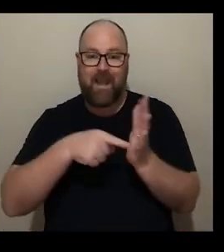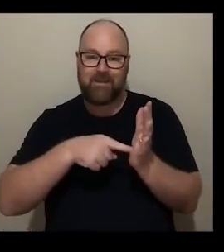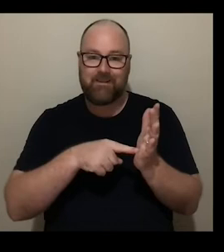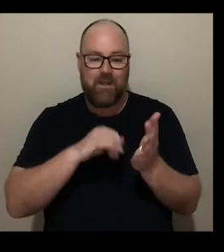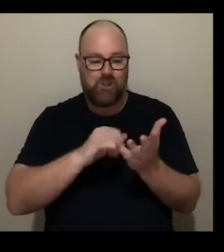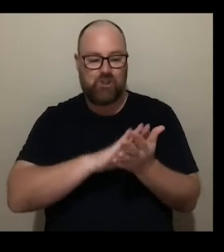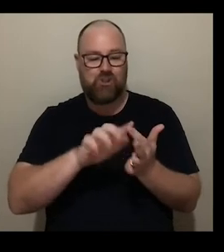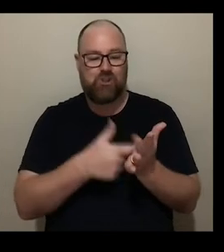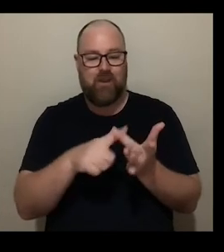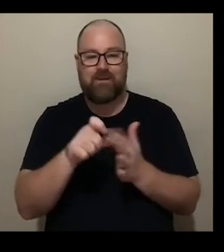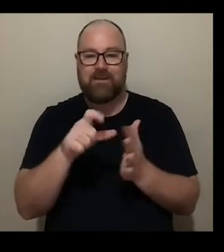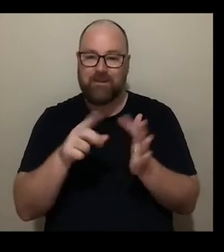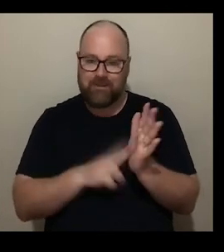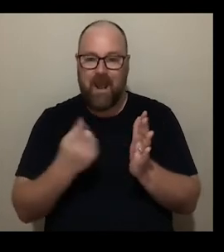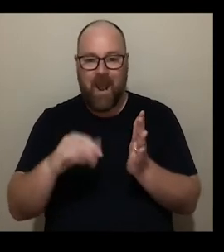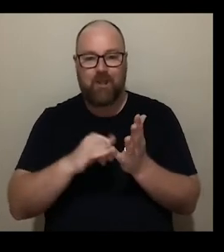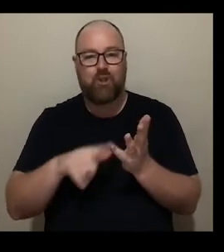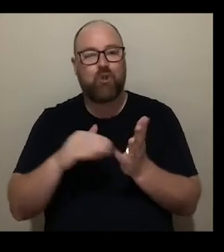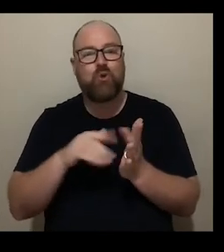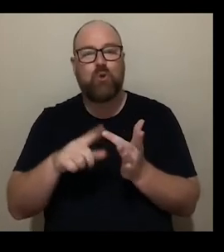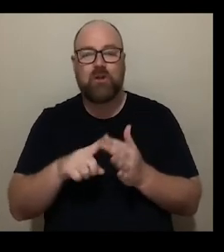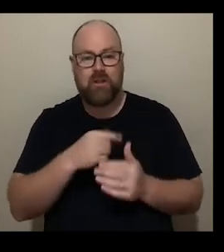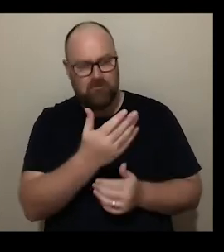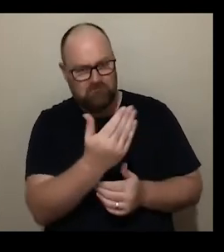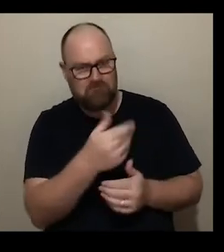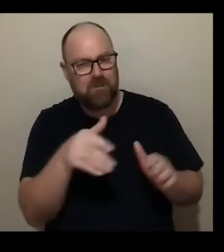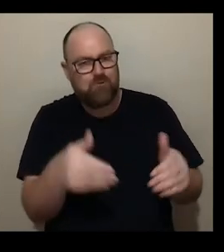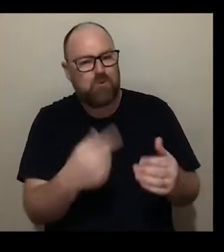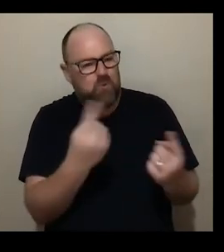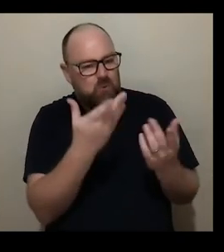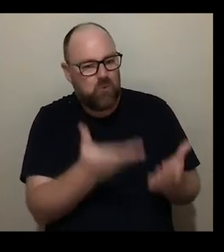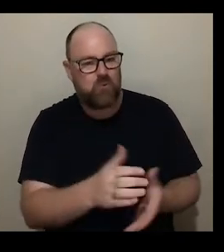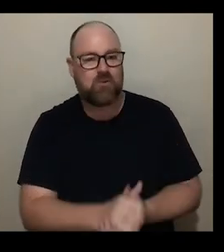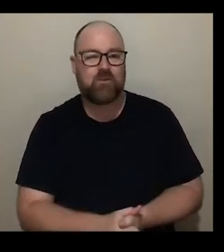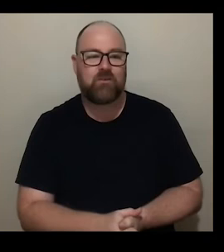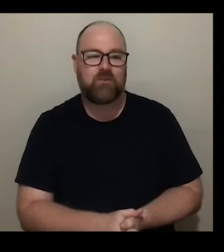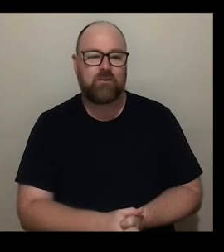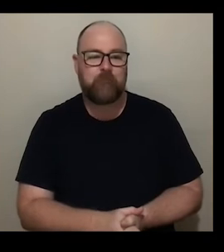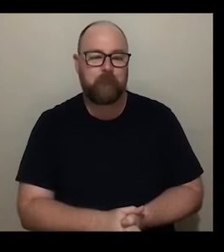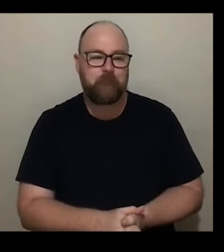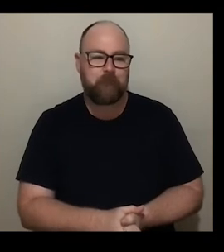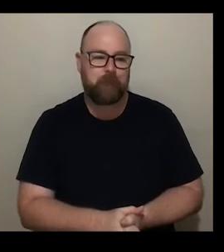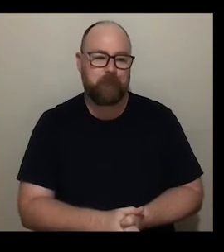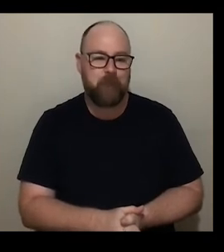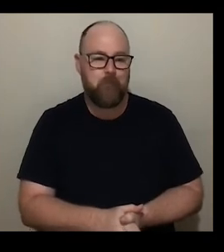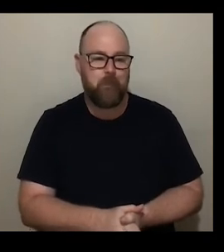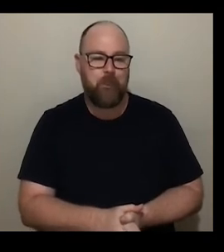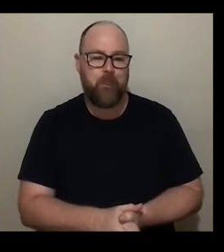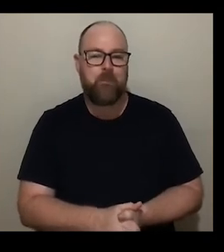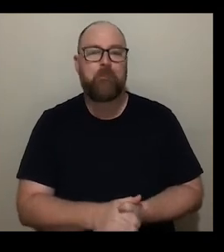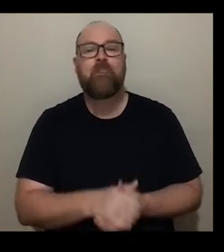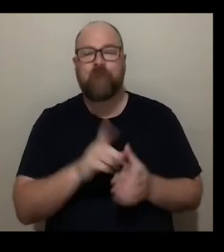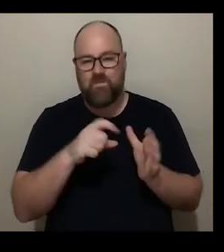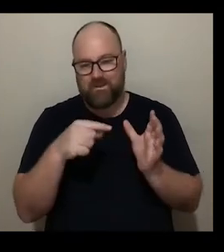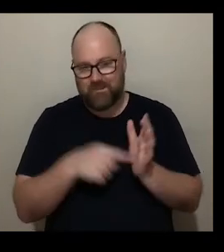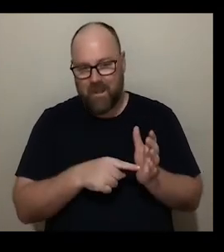Larkes um Kat would you like to introduce yourself for the Australian audience please absolutely thank you for having me my